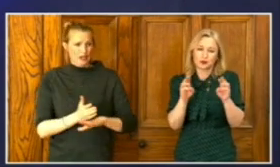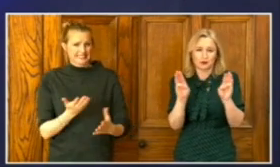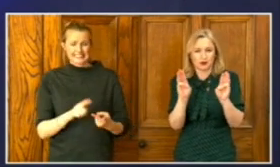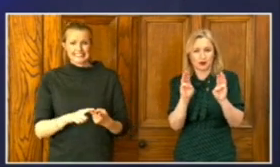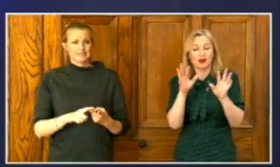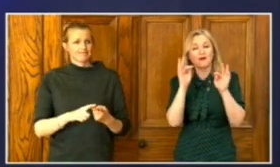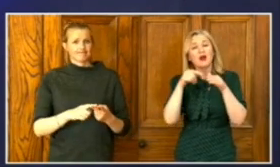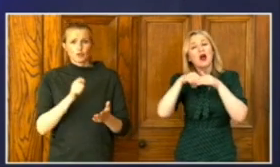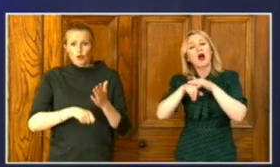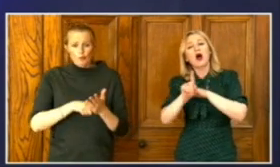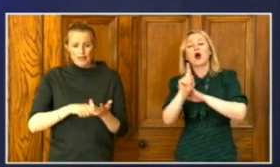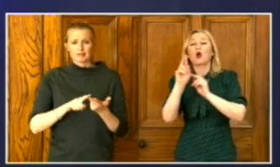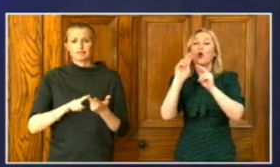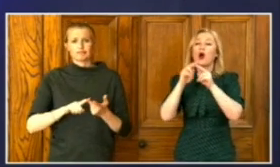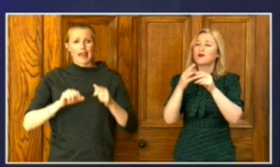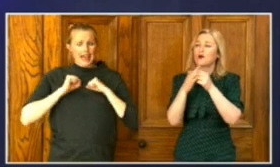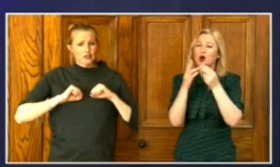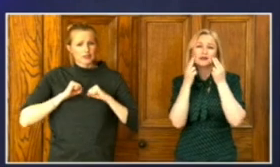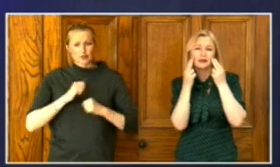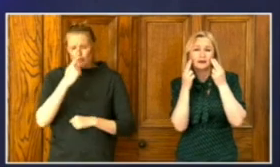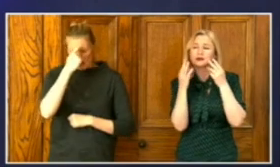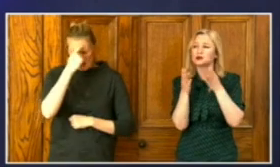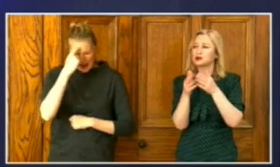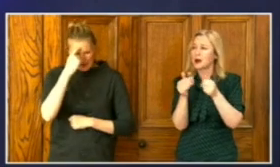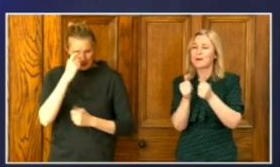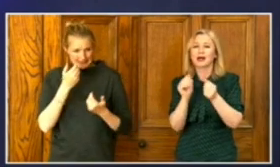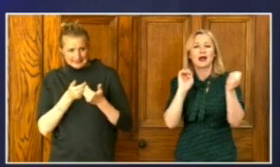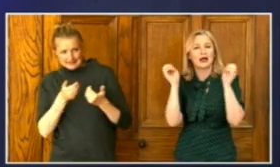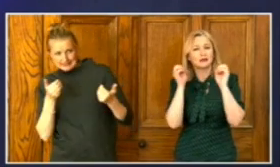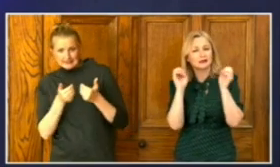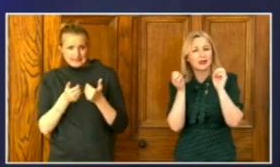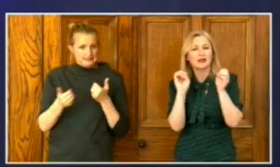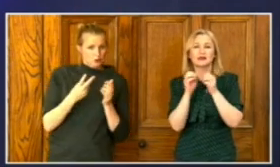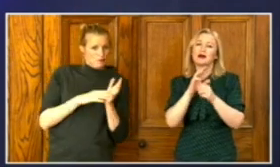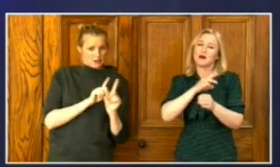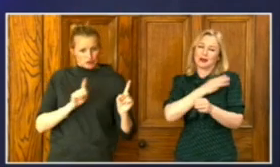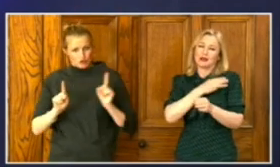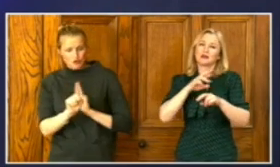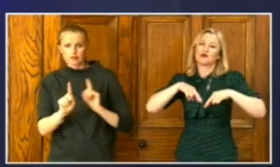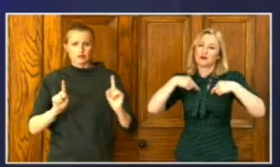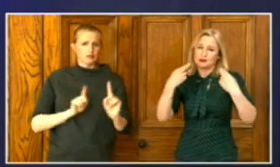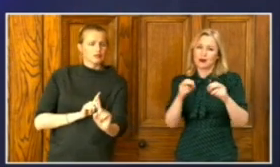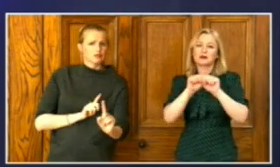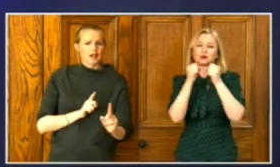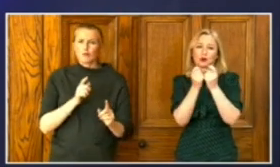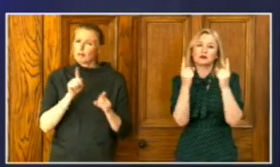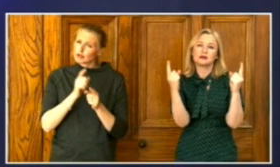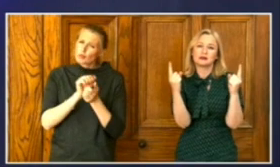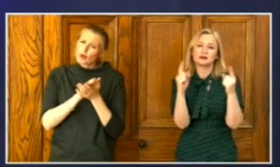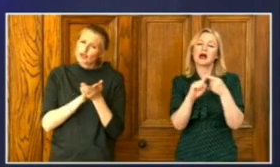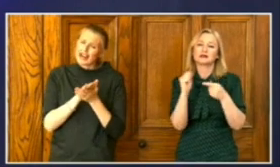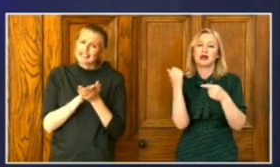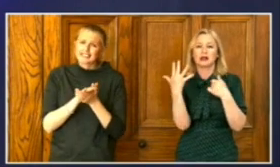exercise, please respect the social distancing advice and wash your hands thoroughly. That's the most effective thing you can